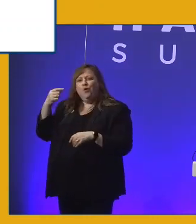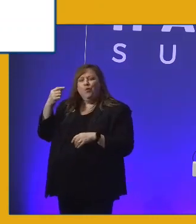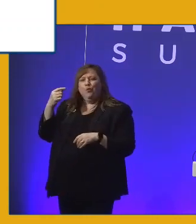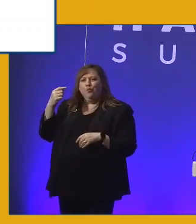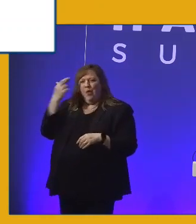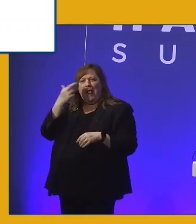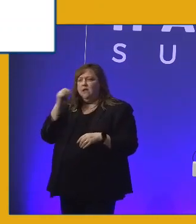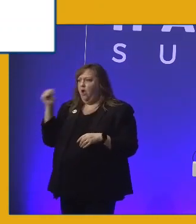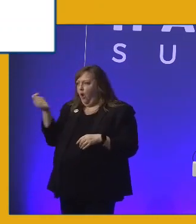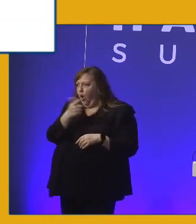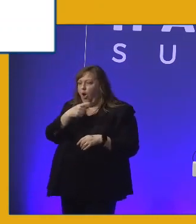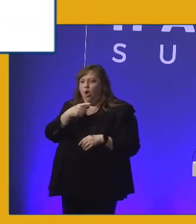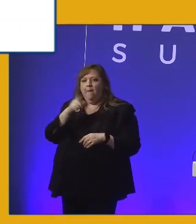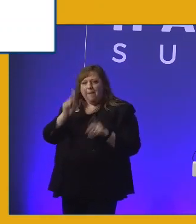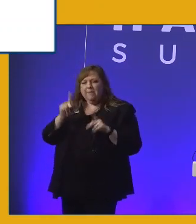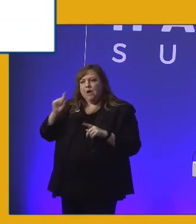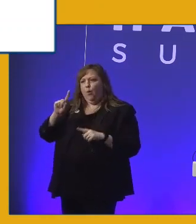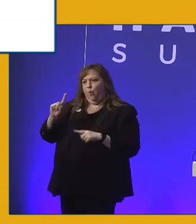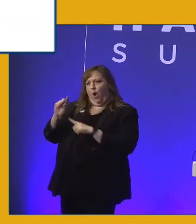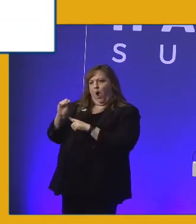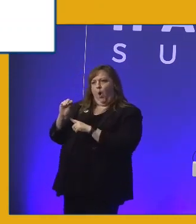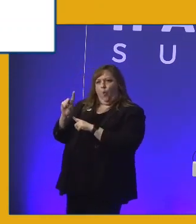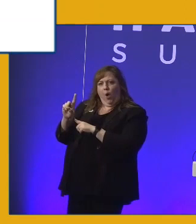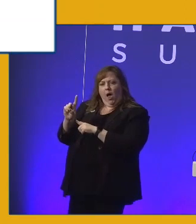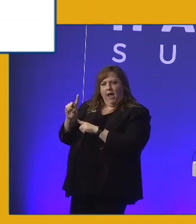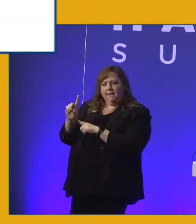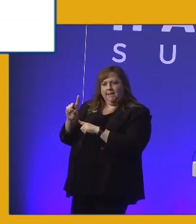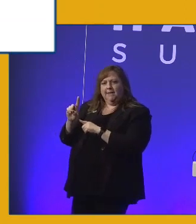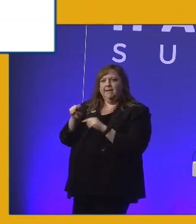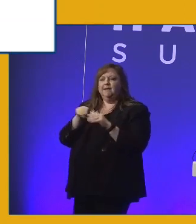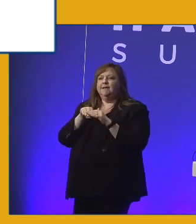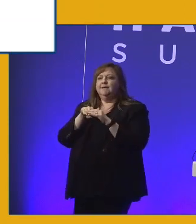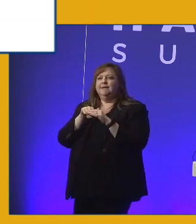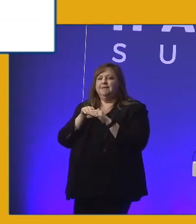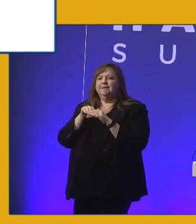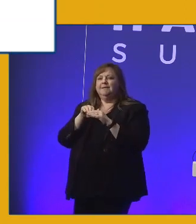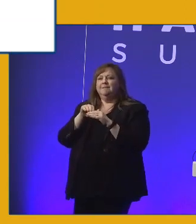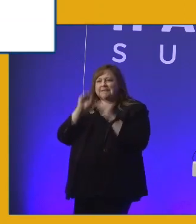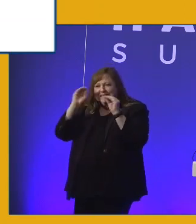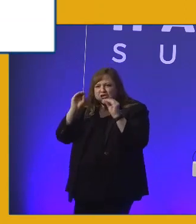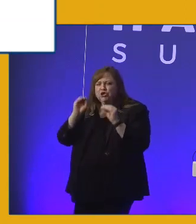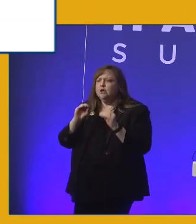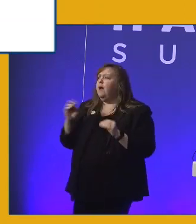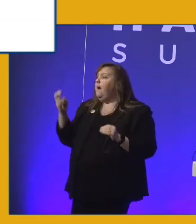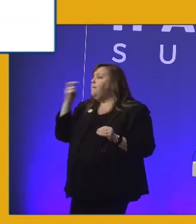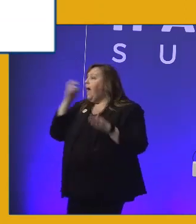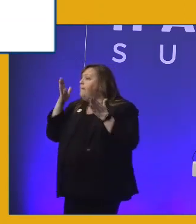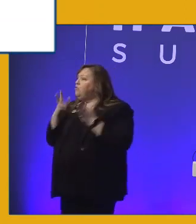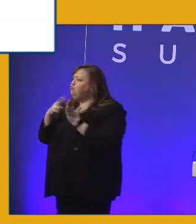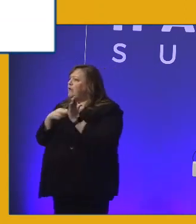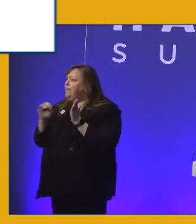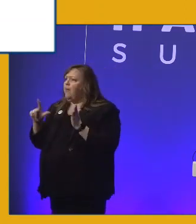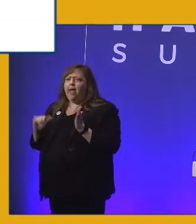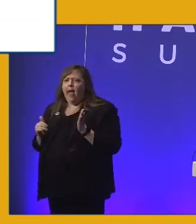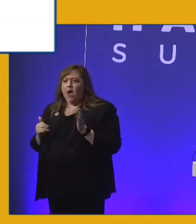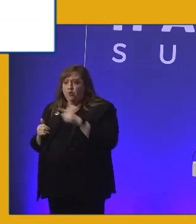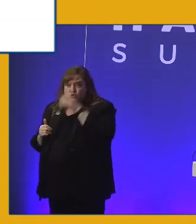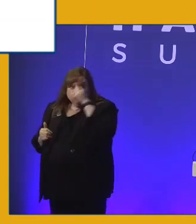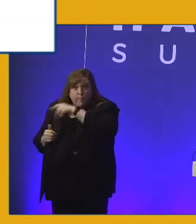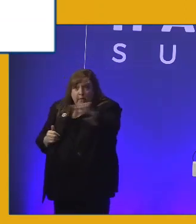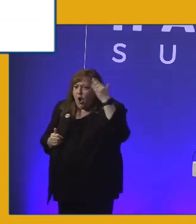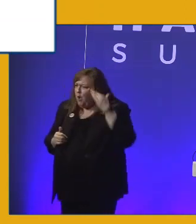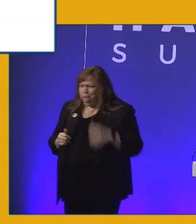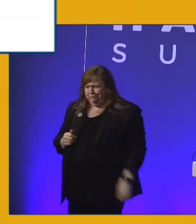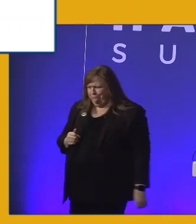101. 101. How does a blind person read an email? Don't assume people know. You know, people